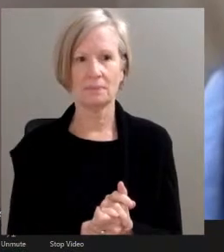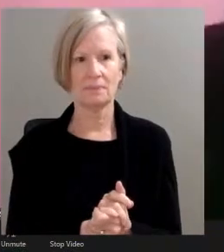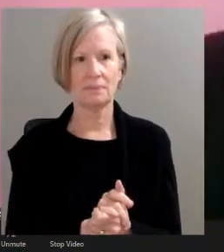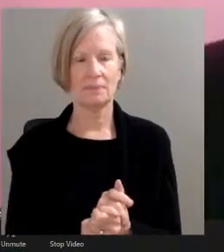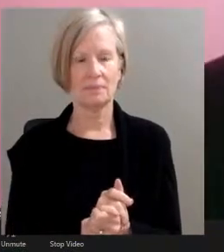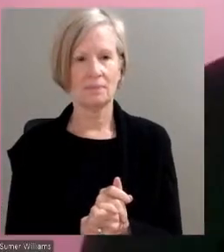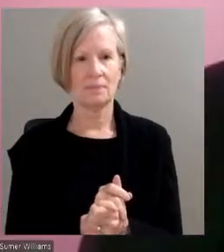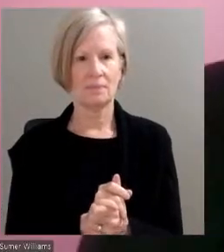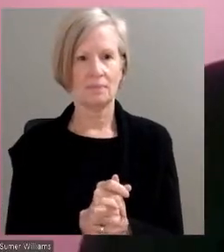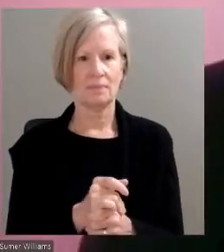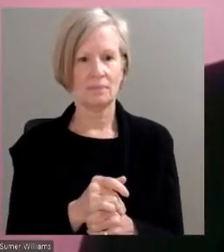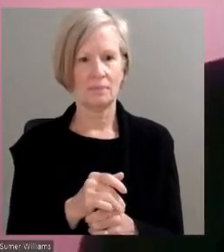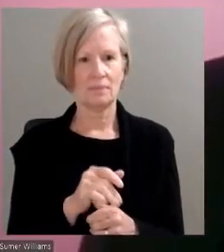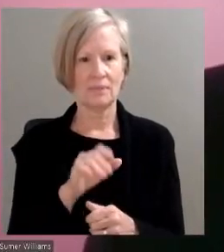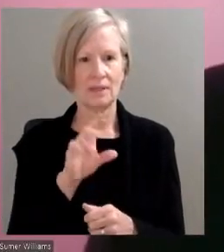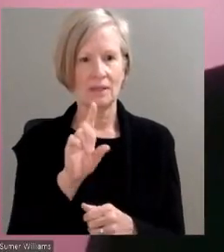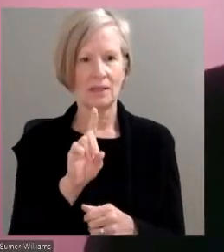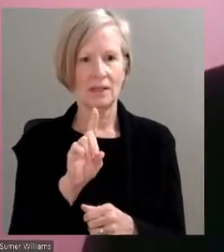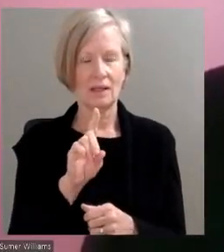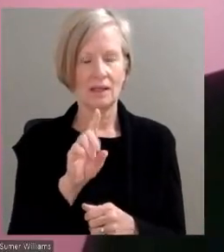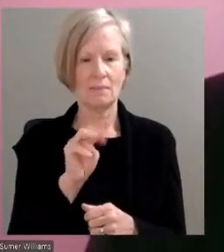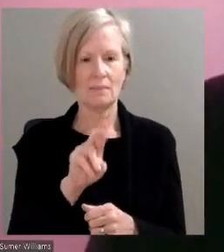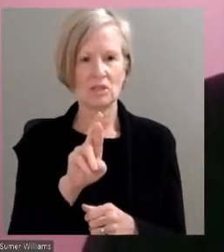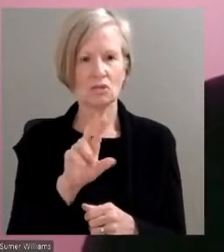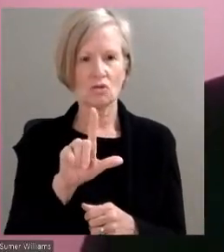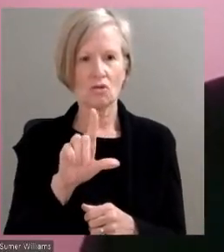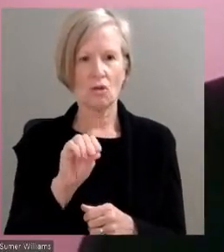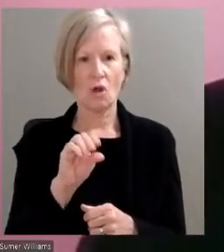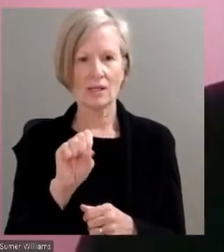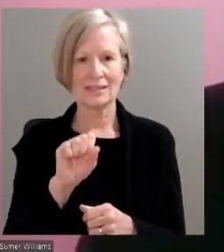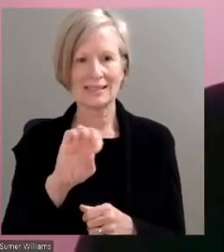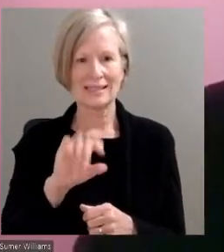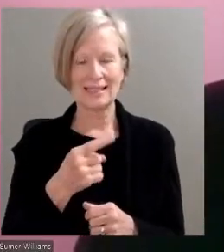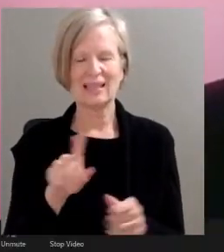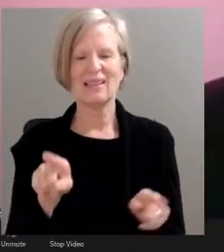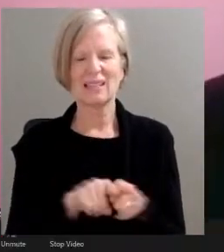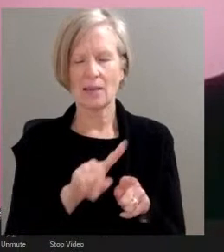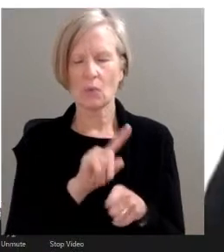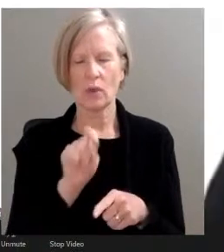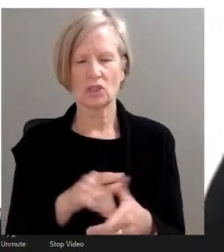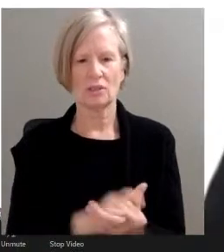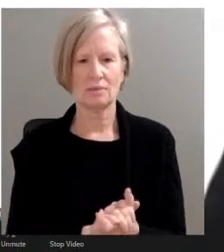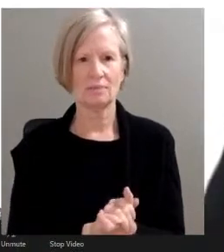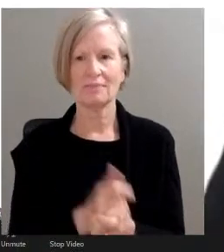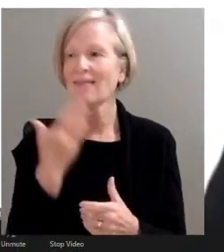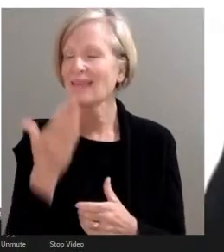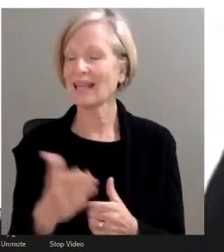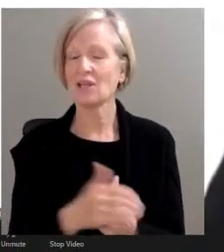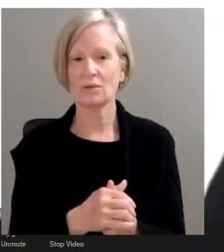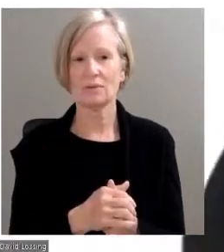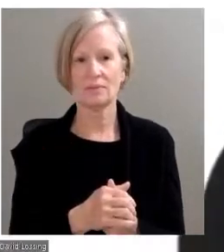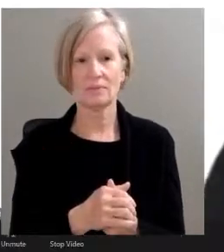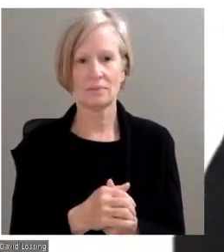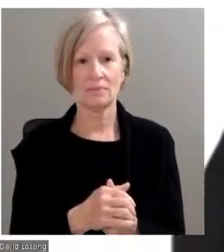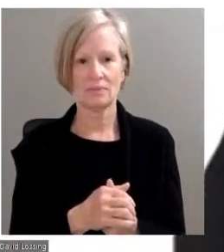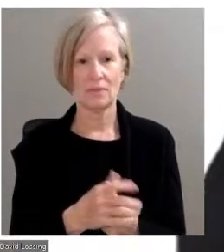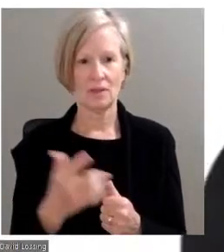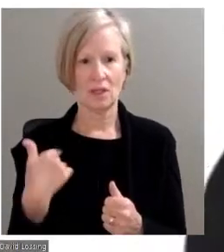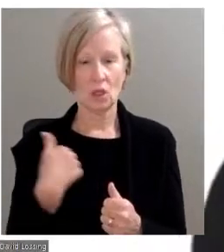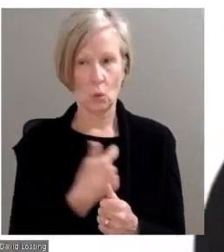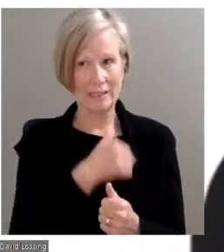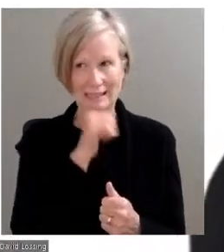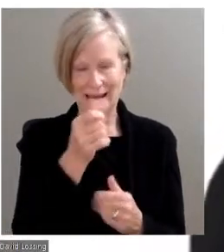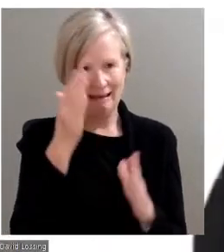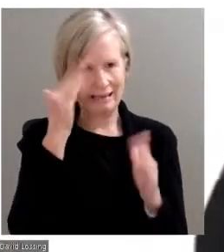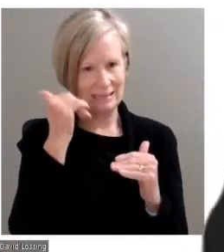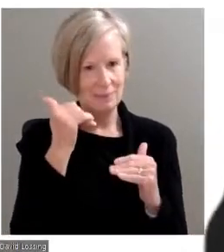Mr. David Lossing, we have the same question for you. Great, thanks, Summer. Yes, certainly we did not expect a